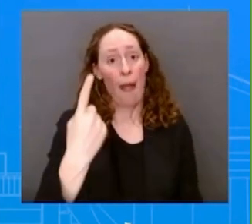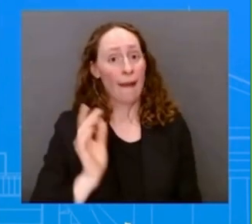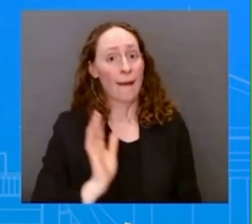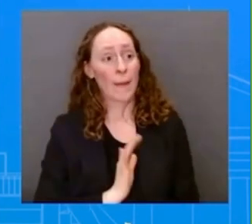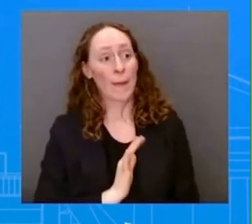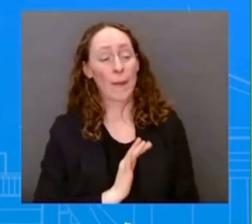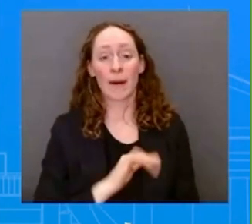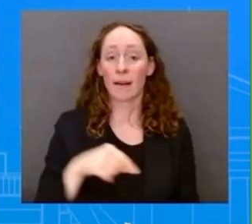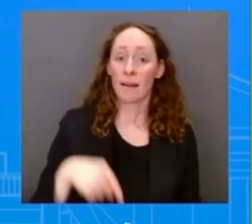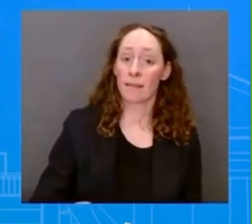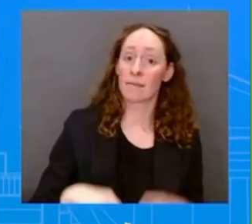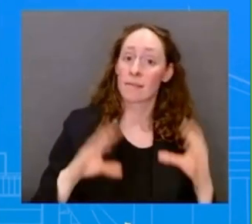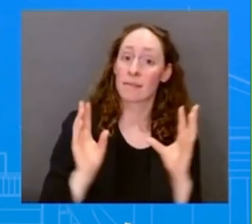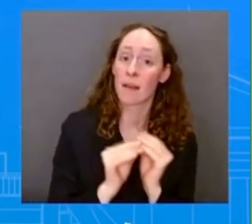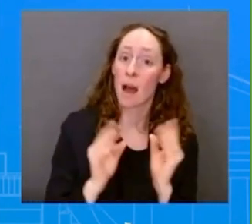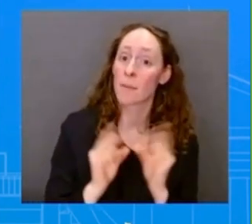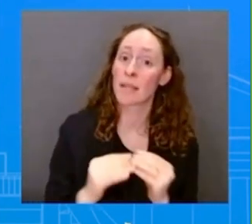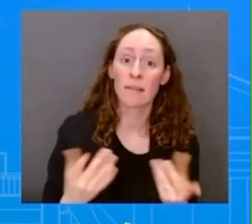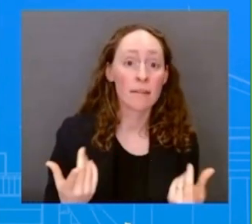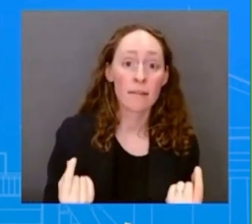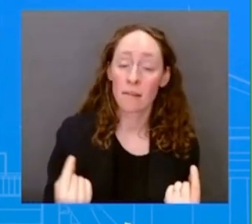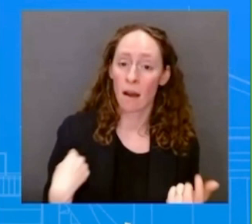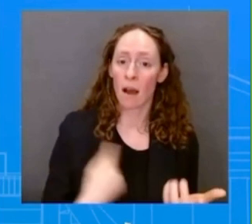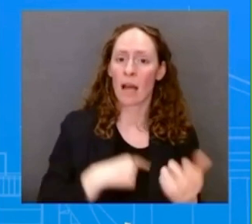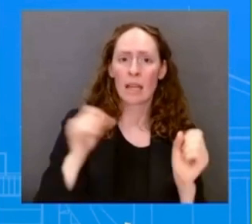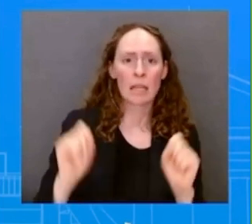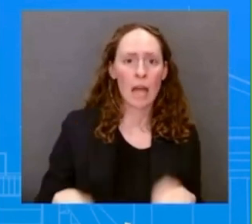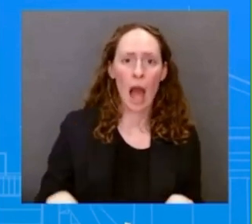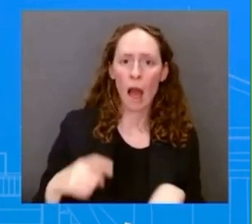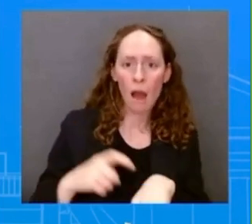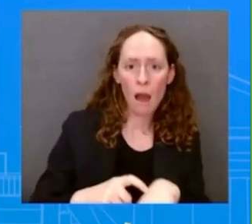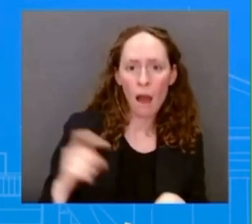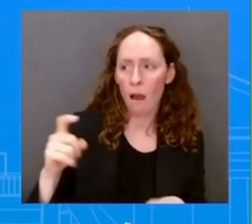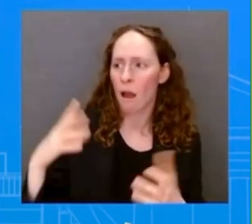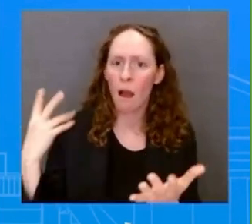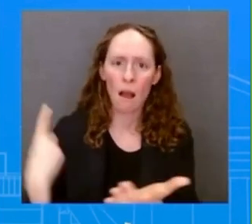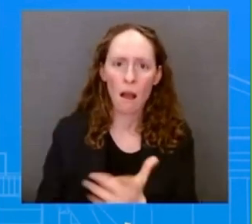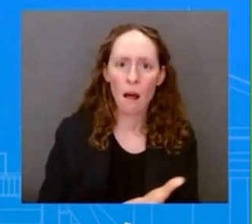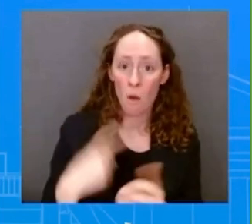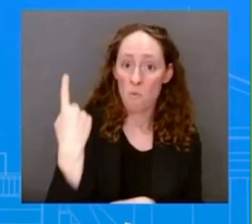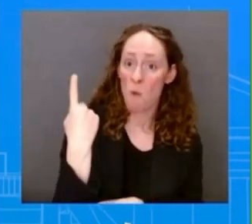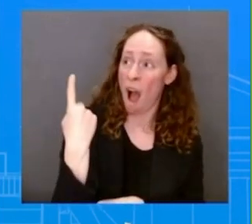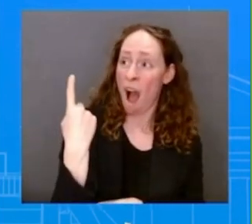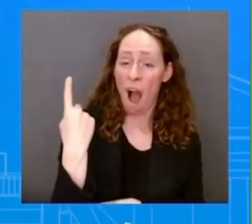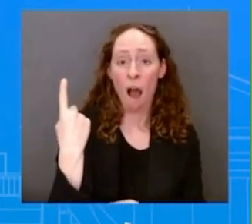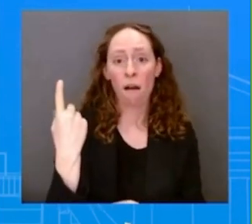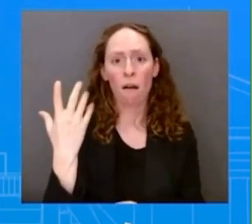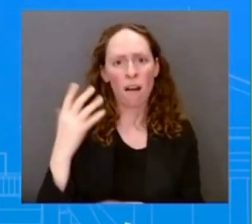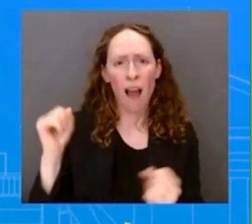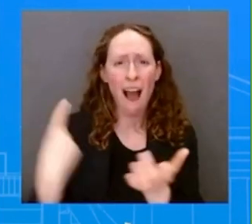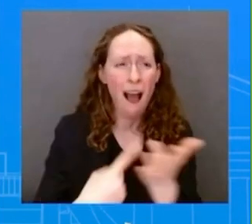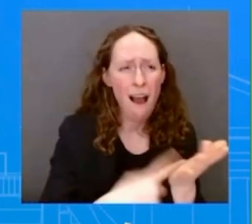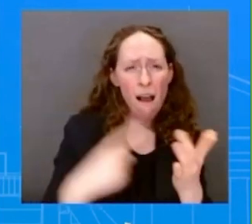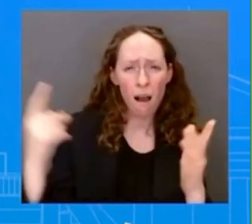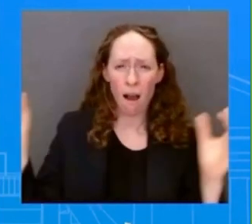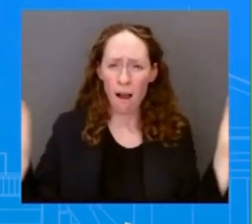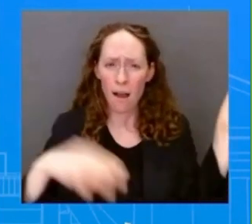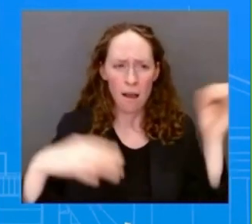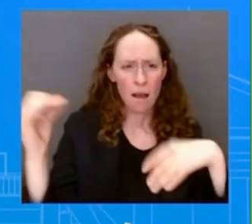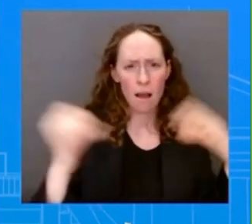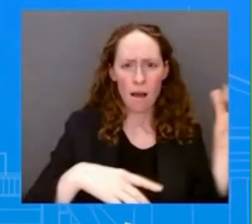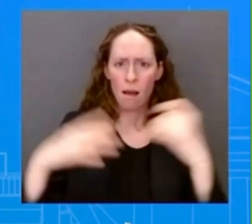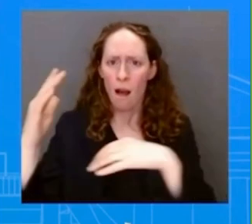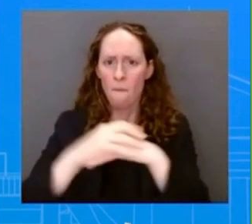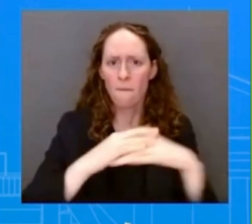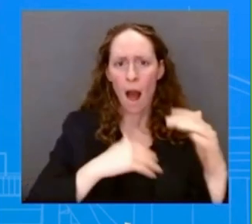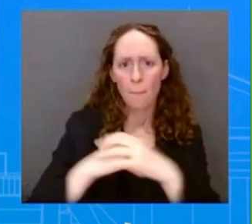with many nations about what we're all doing to enhance transparency and accountability and abide by the